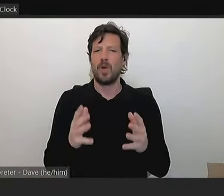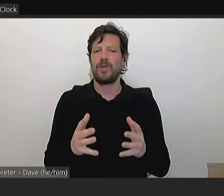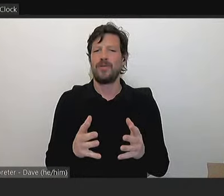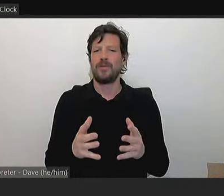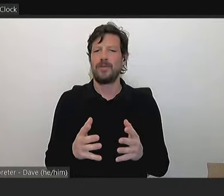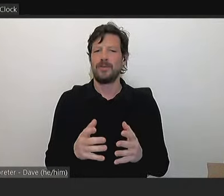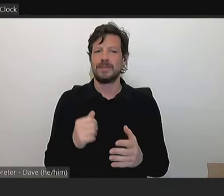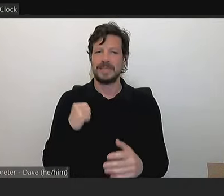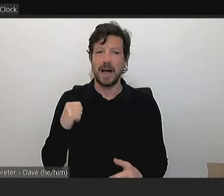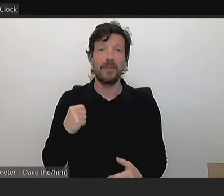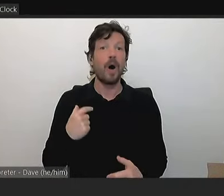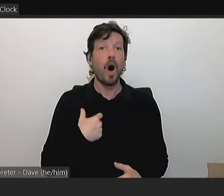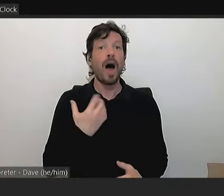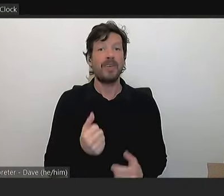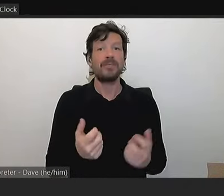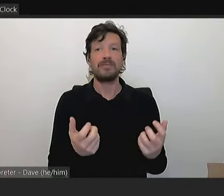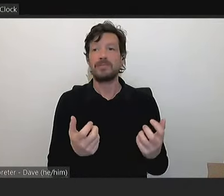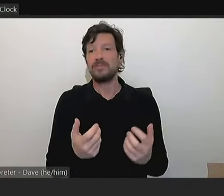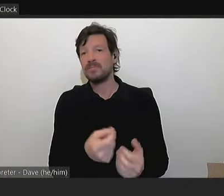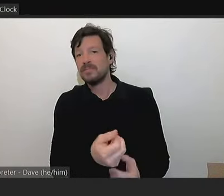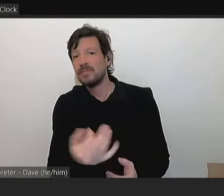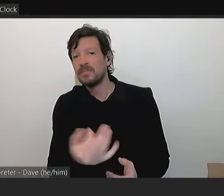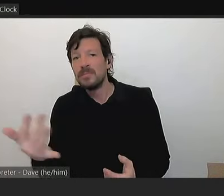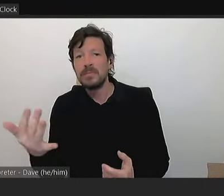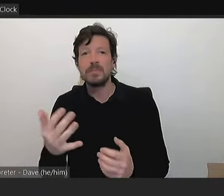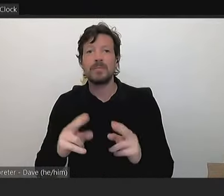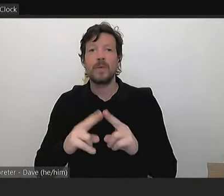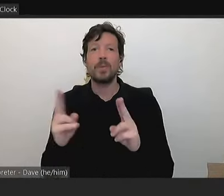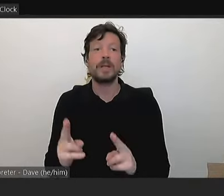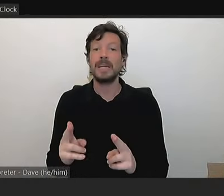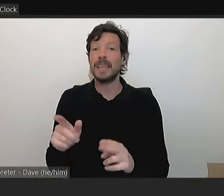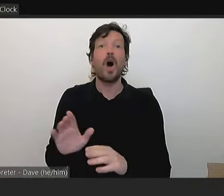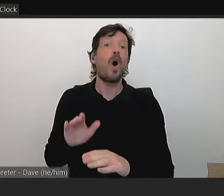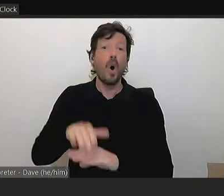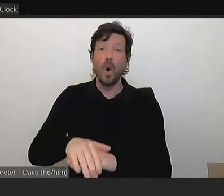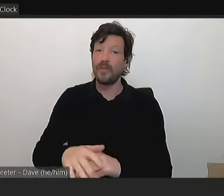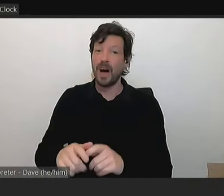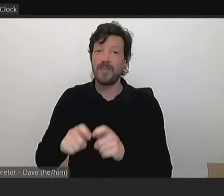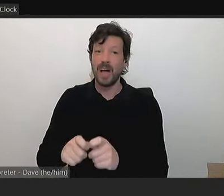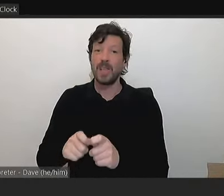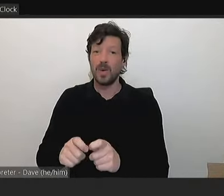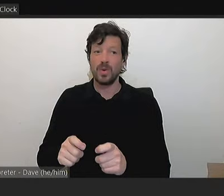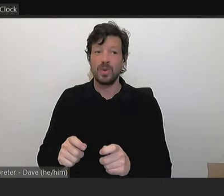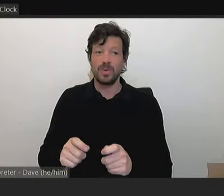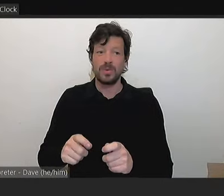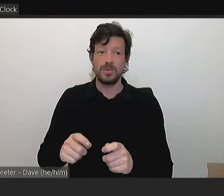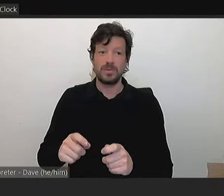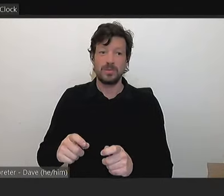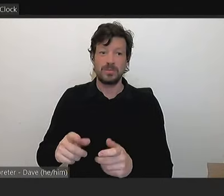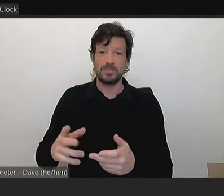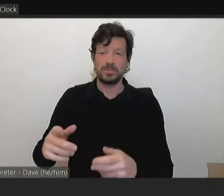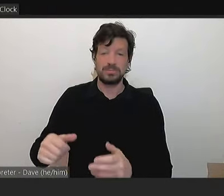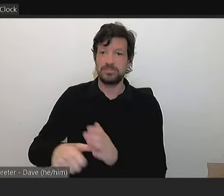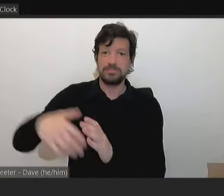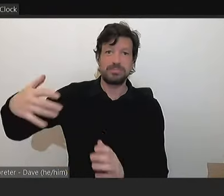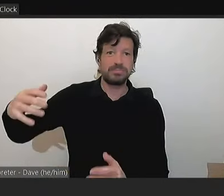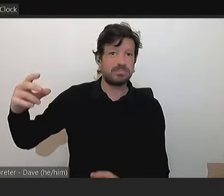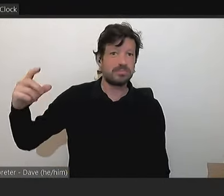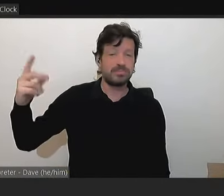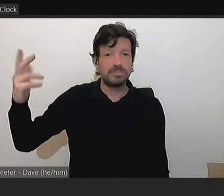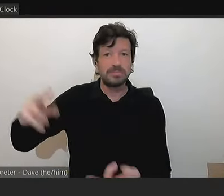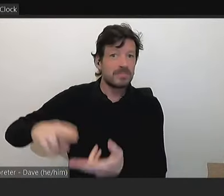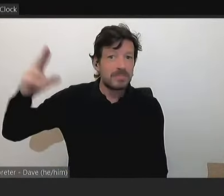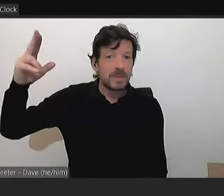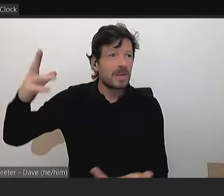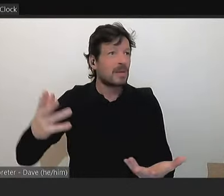properties. My problem is they are overvalued by a great deal of money. Nobody seems to want to do anything about it.